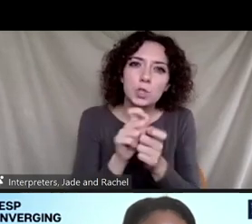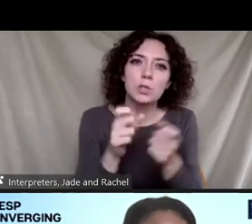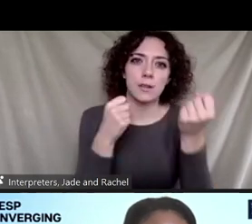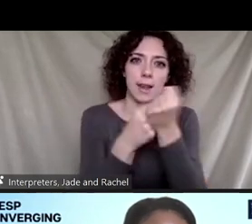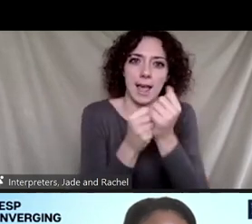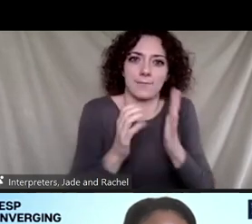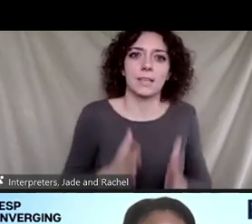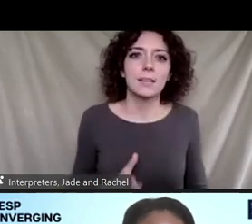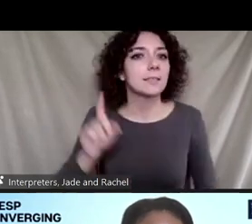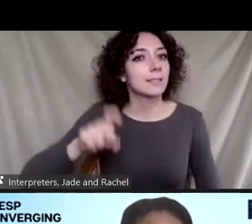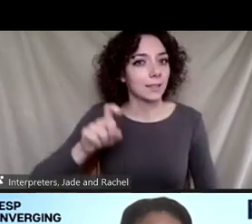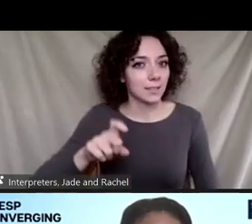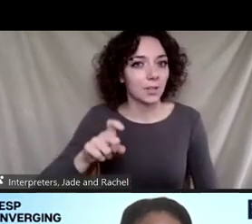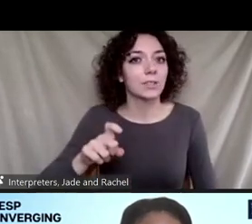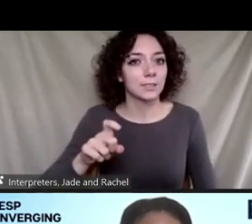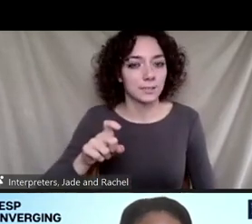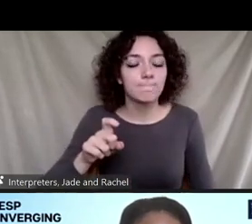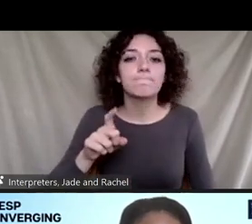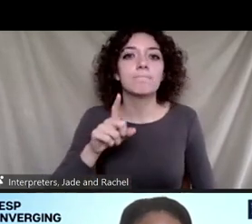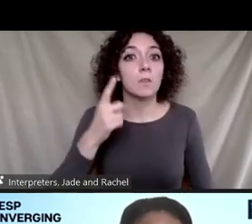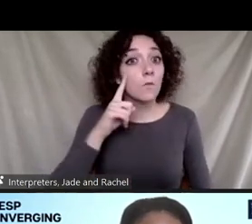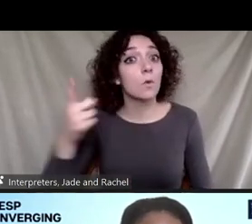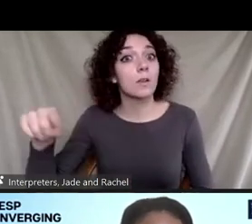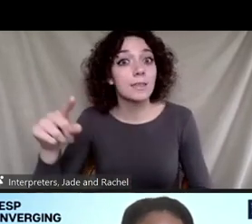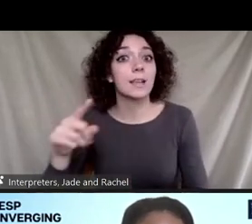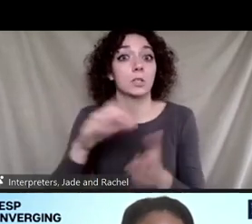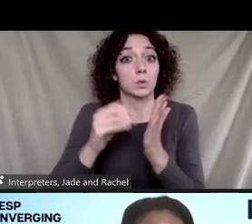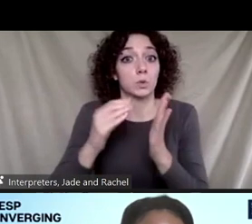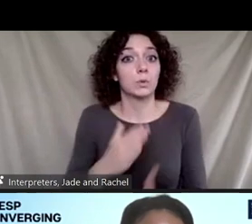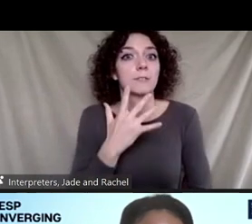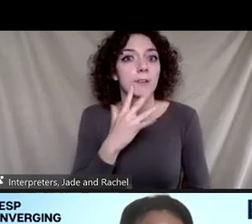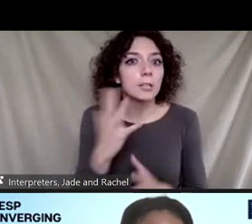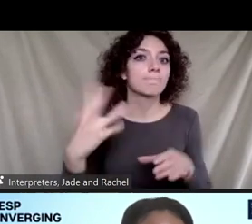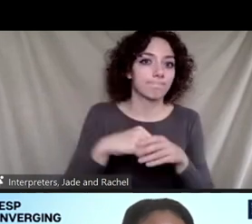necessary to be able to retain students of color in engineering.